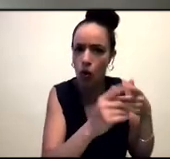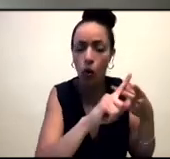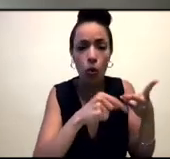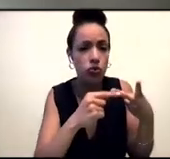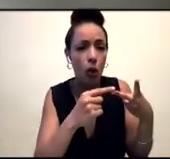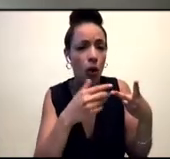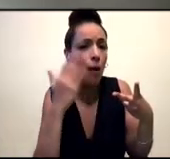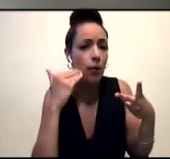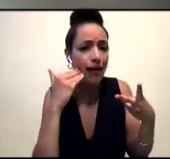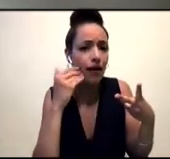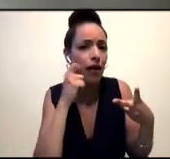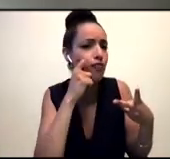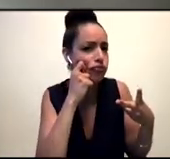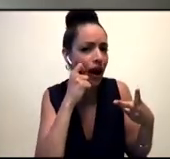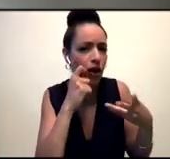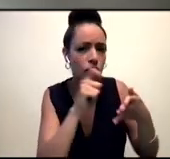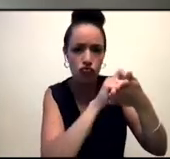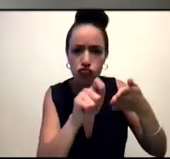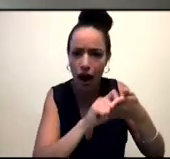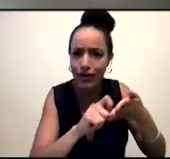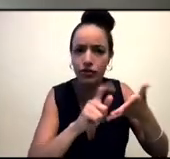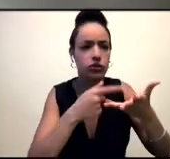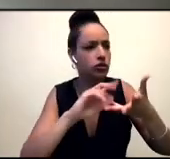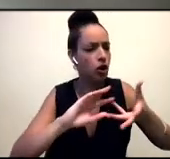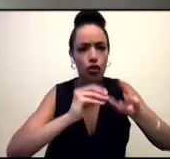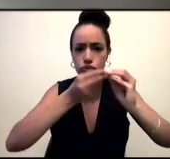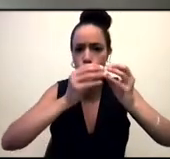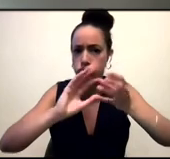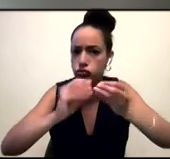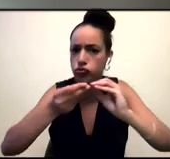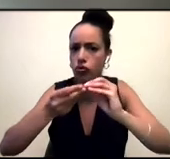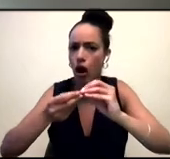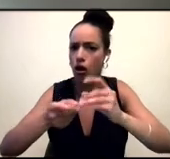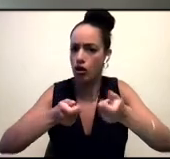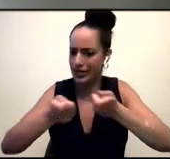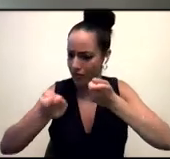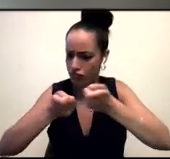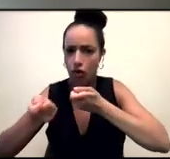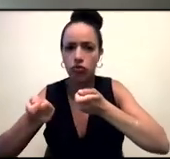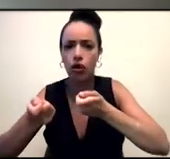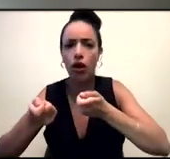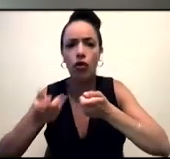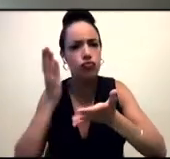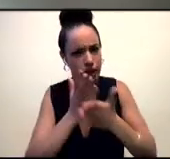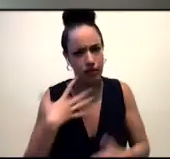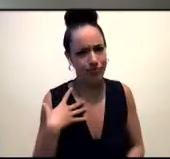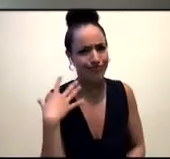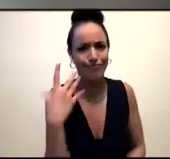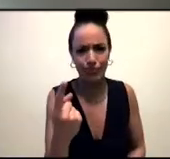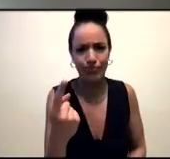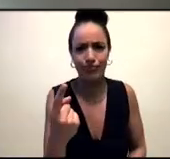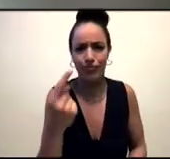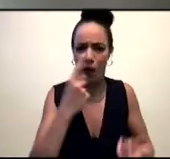writers and producers and directors really addressing the massive dearth of representation that we have as people of colour,